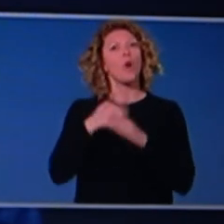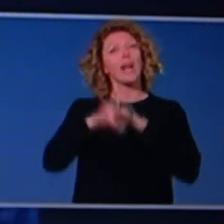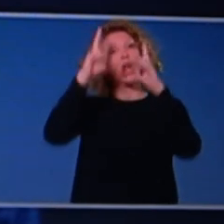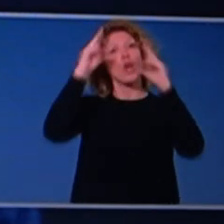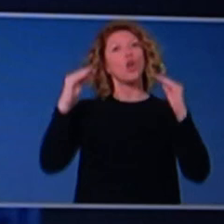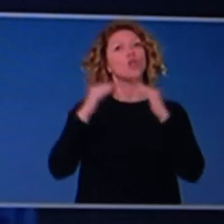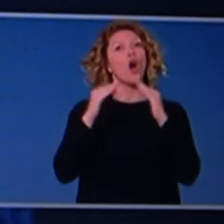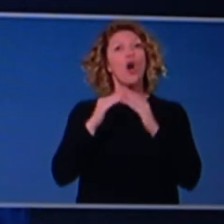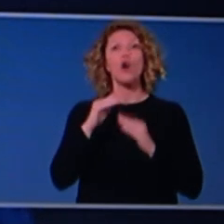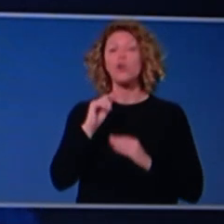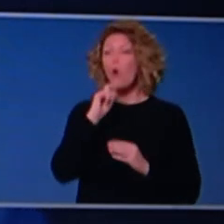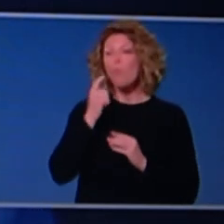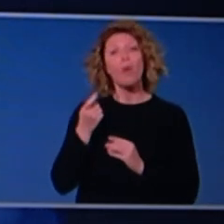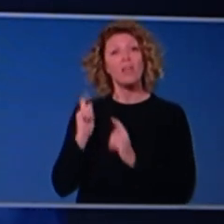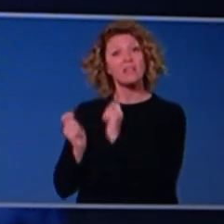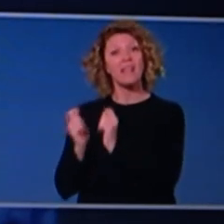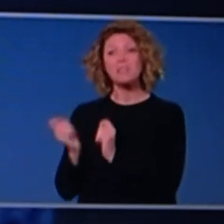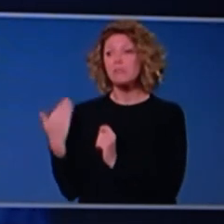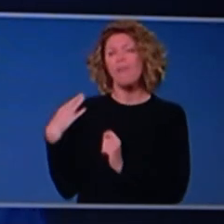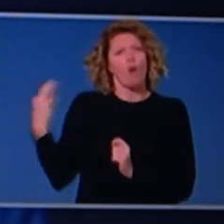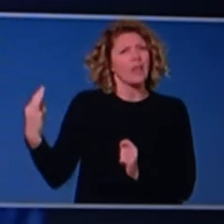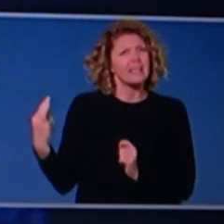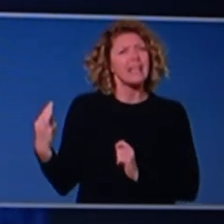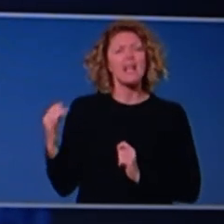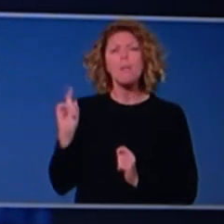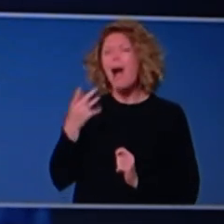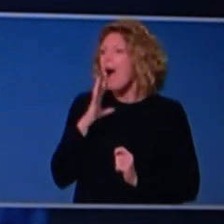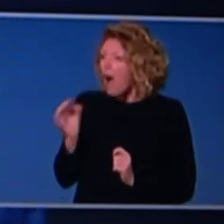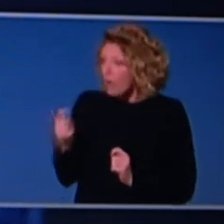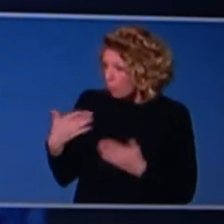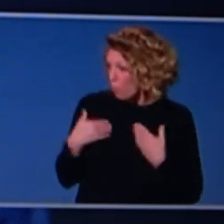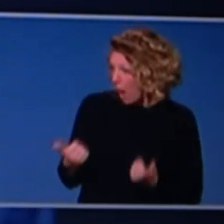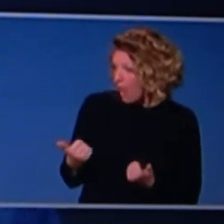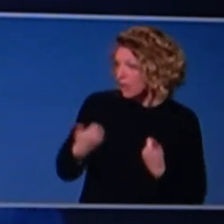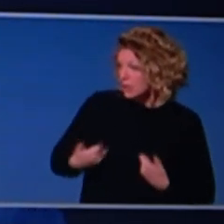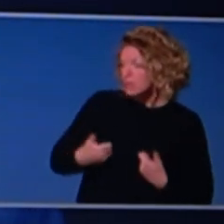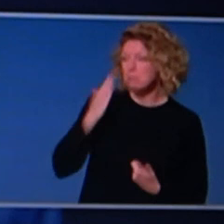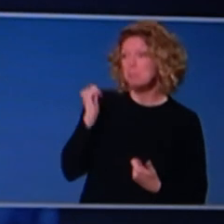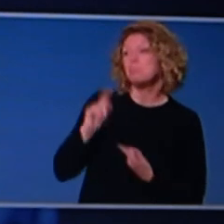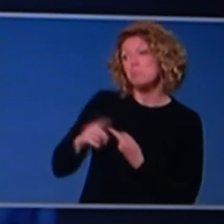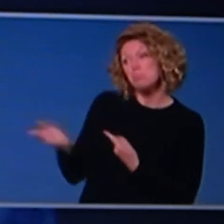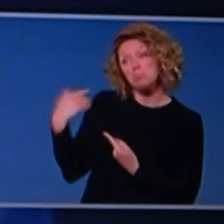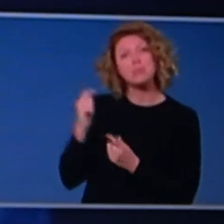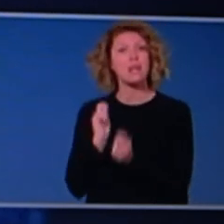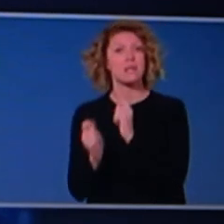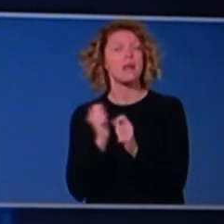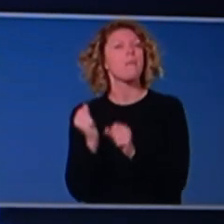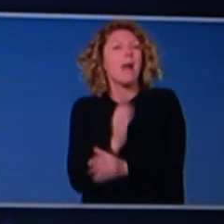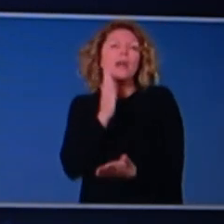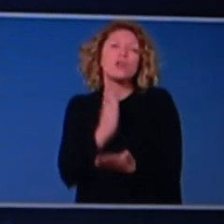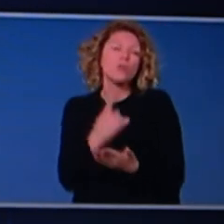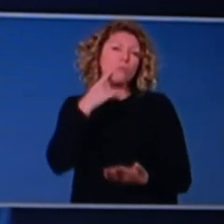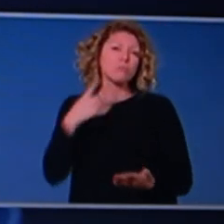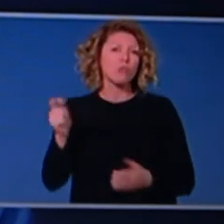voluntarily if they wish to, even though they're perfectly well, just to reassure us and them that they're not carrying